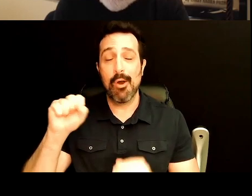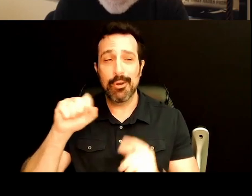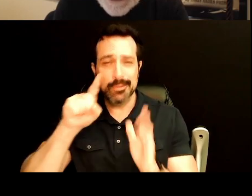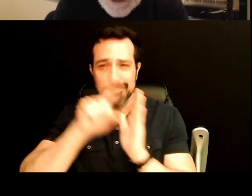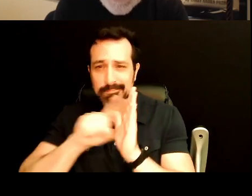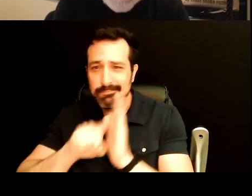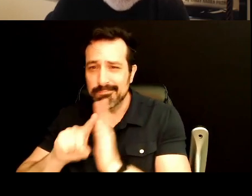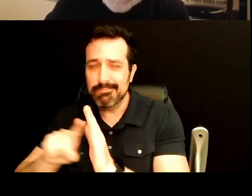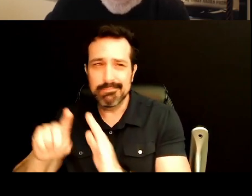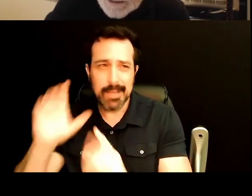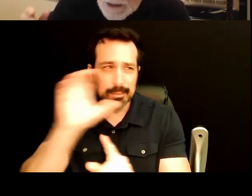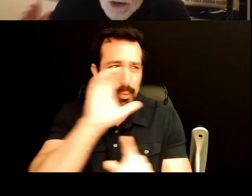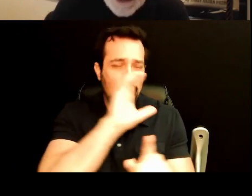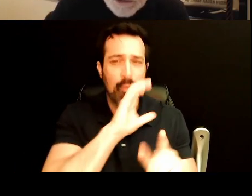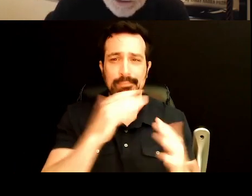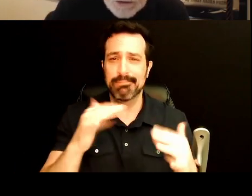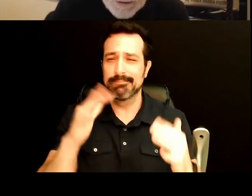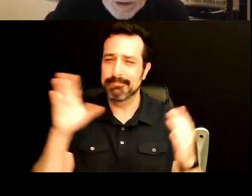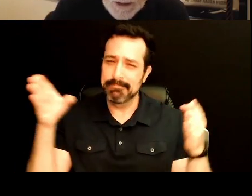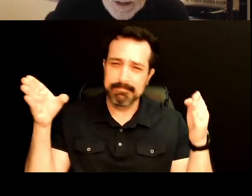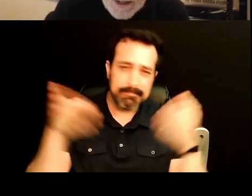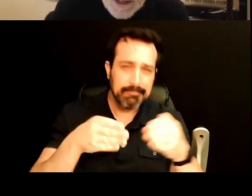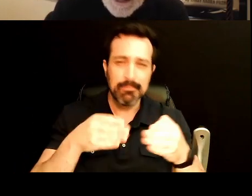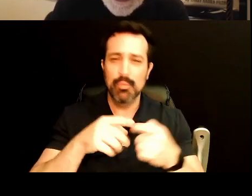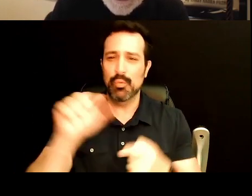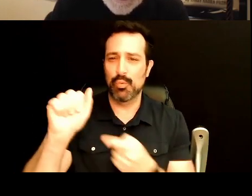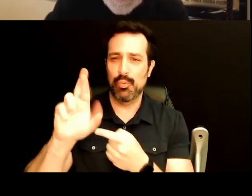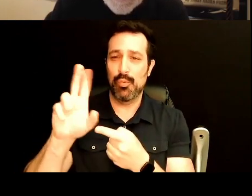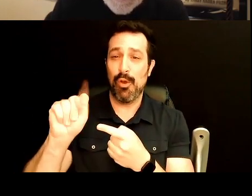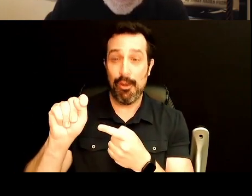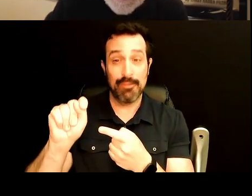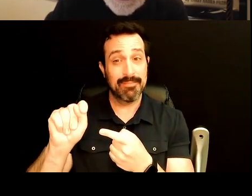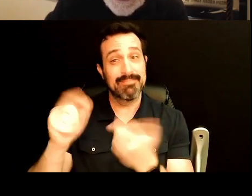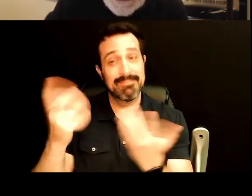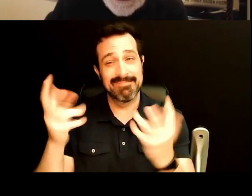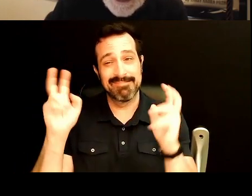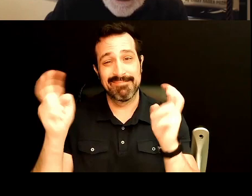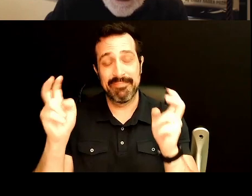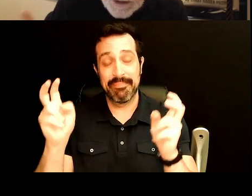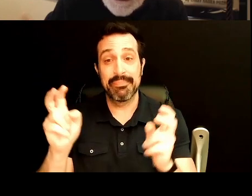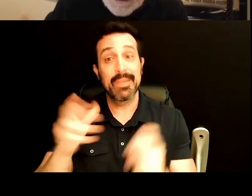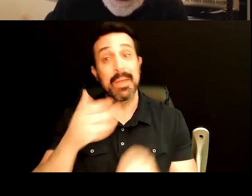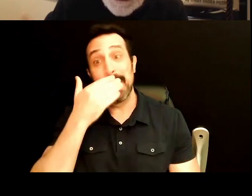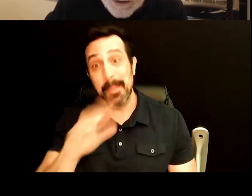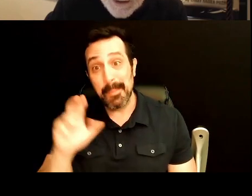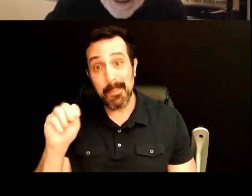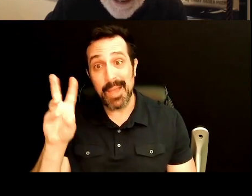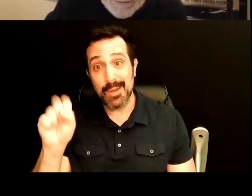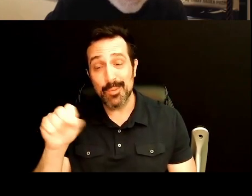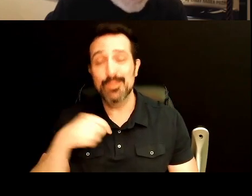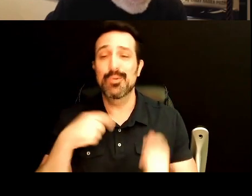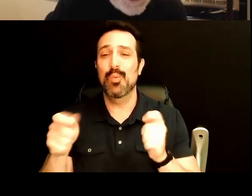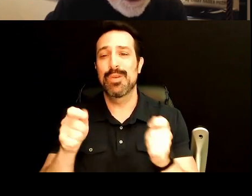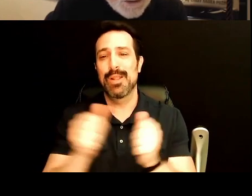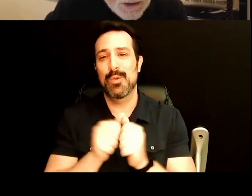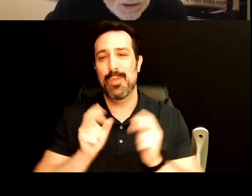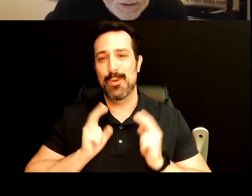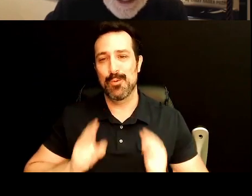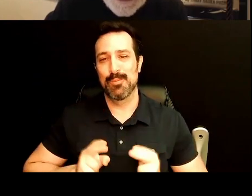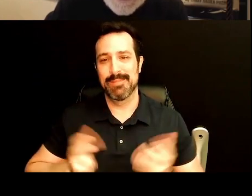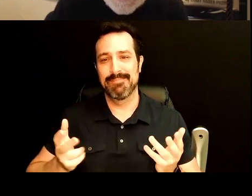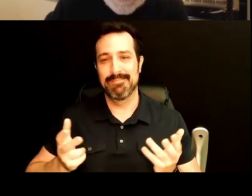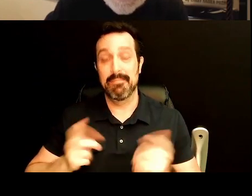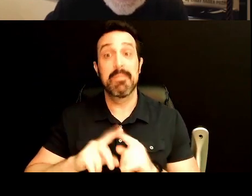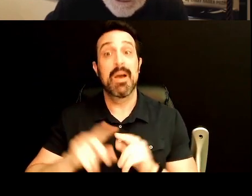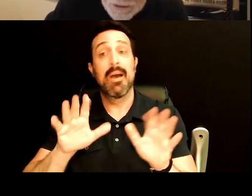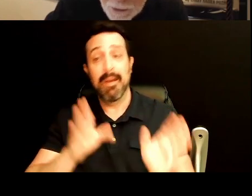honed that to a fine art, so to speak. The bad news is that we're dealing with humans here, but that's the good news